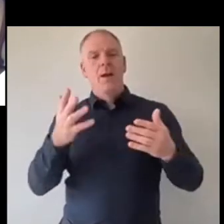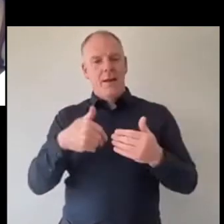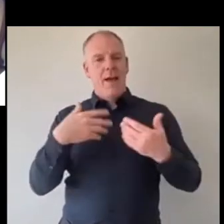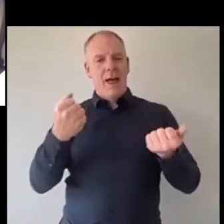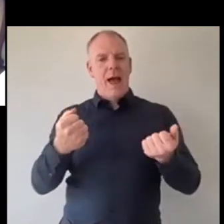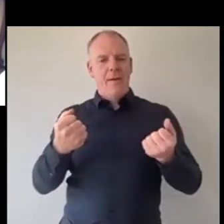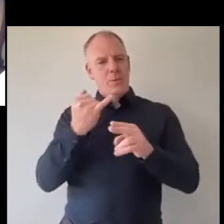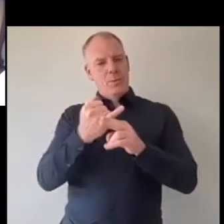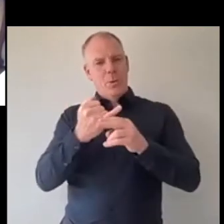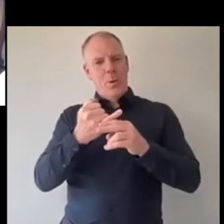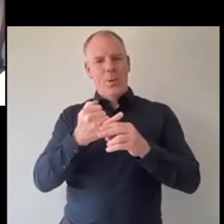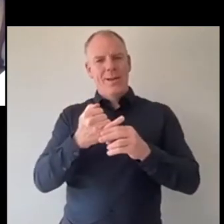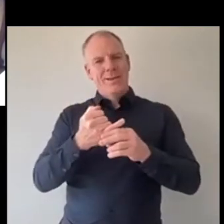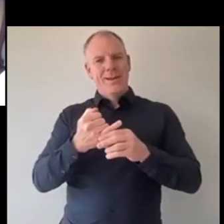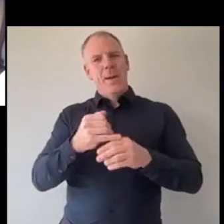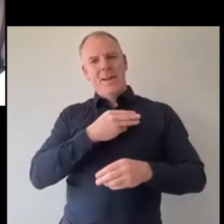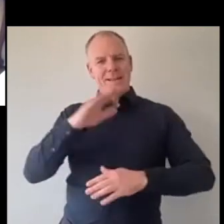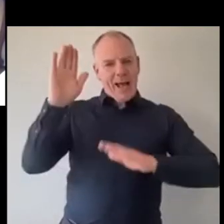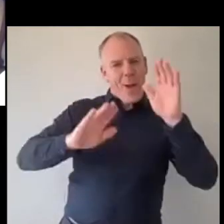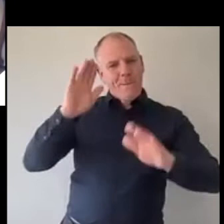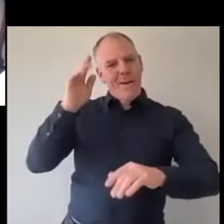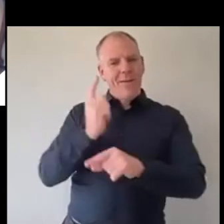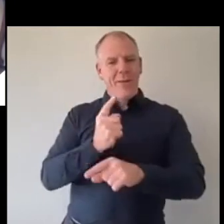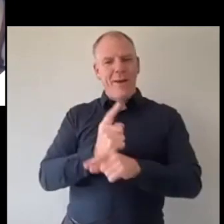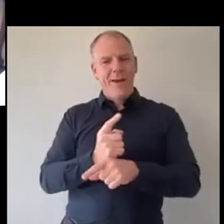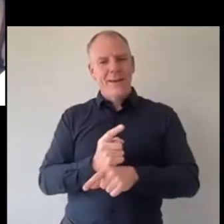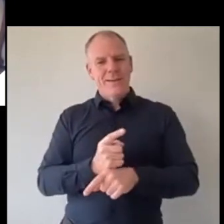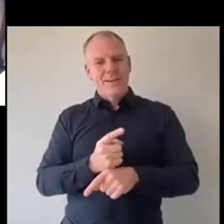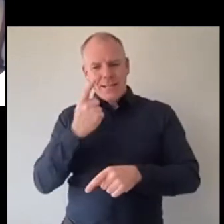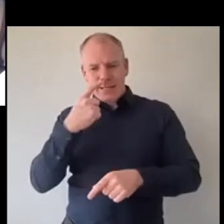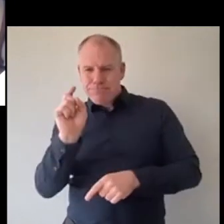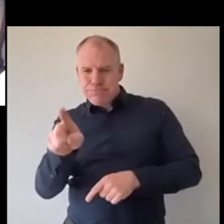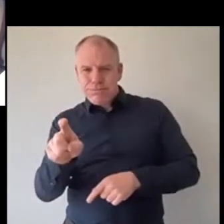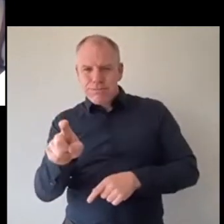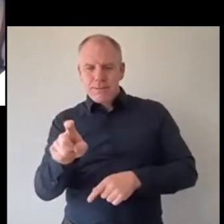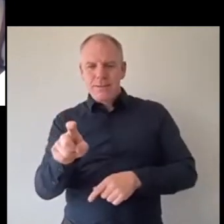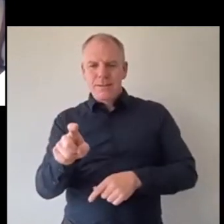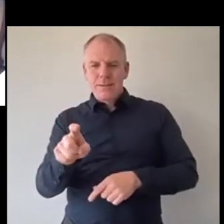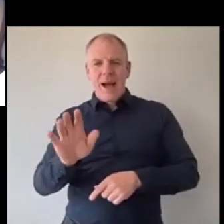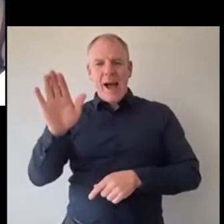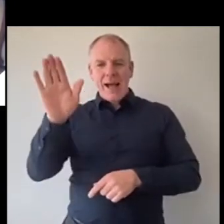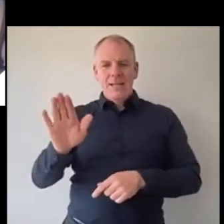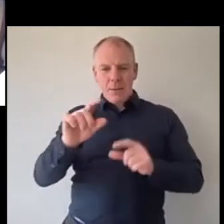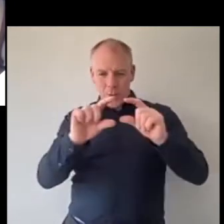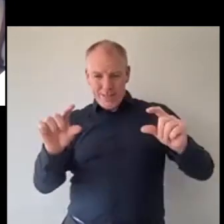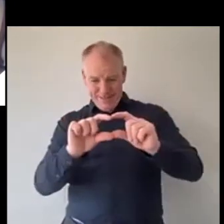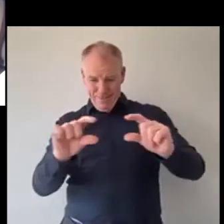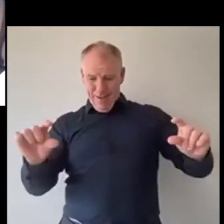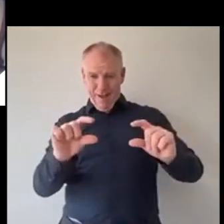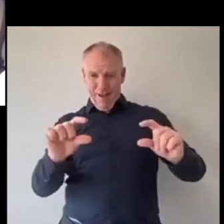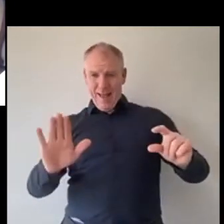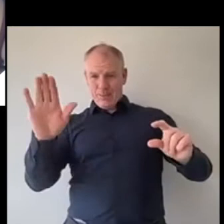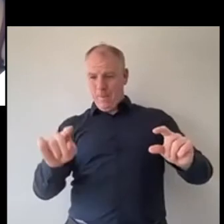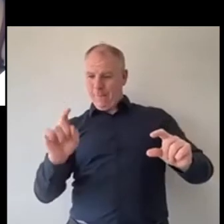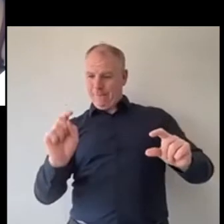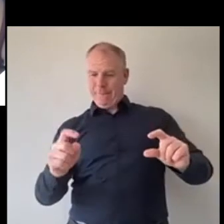to the school so feel free to put your hand up in the in the I think the participants bar you can virtually put your hand